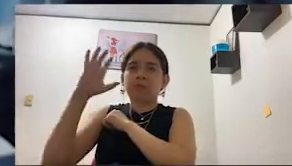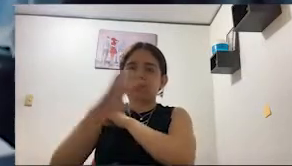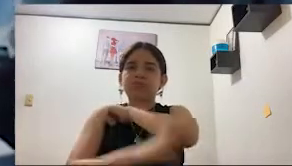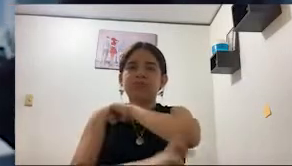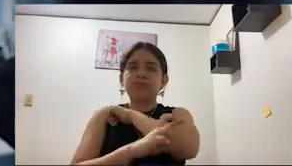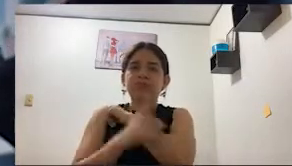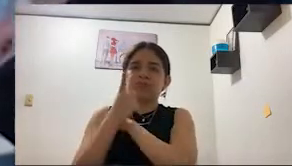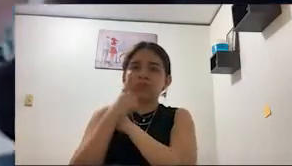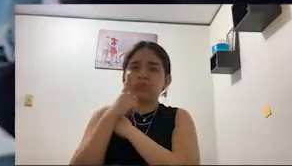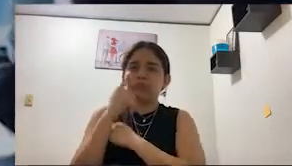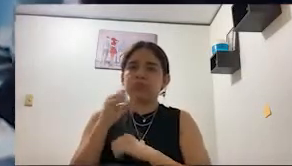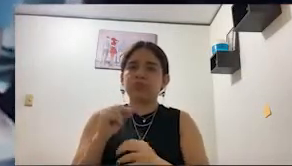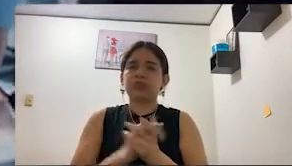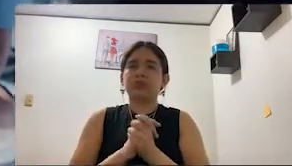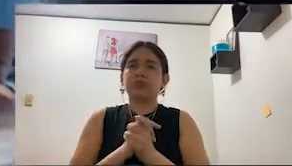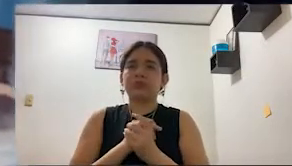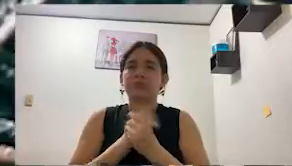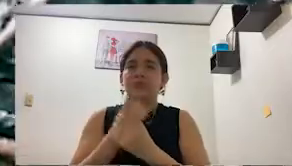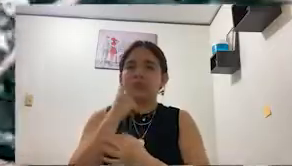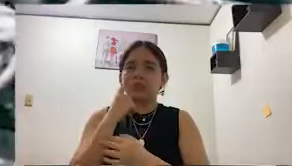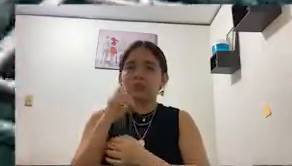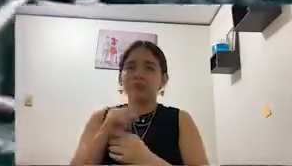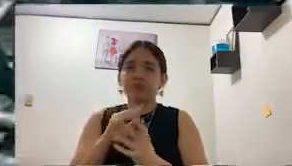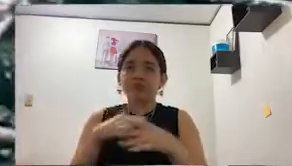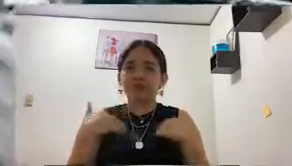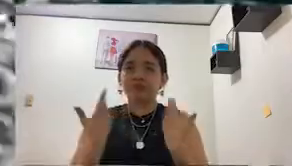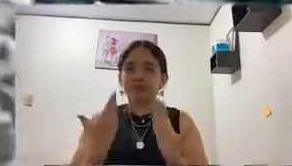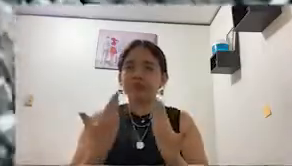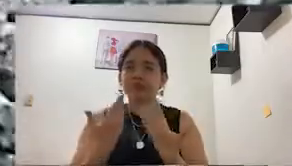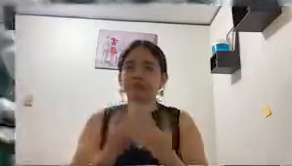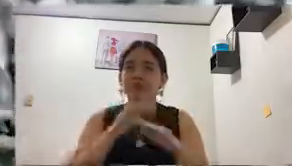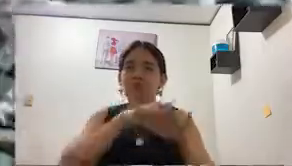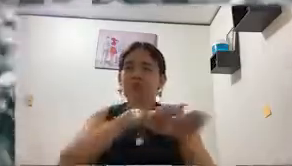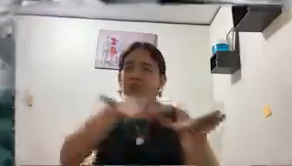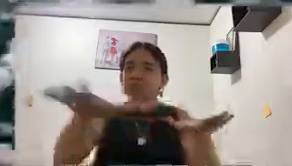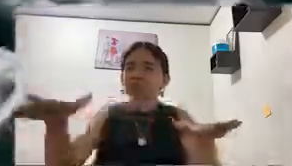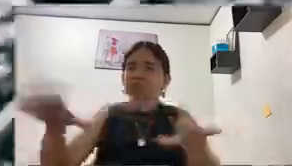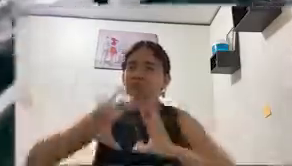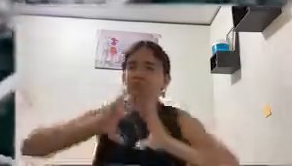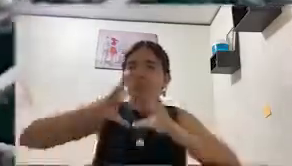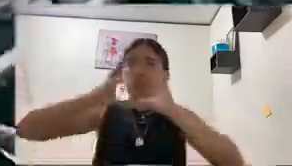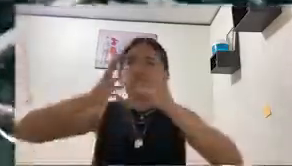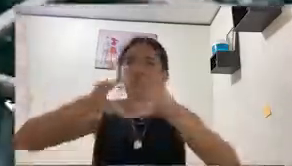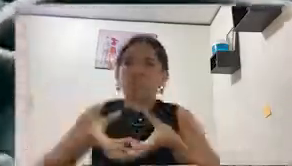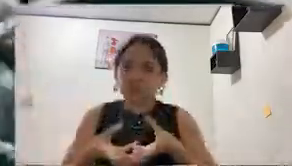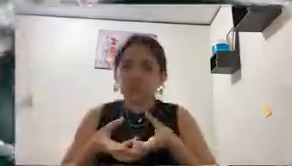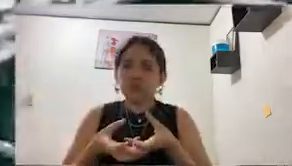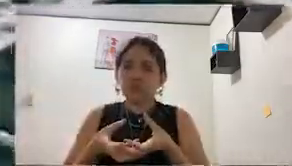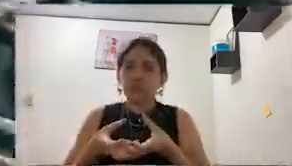researches, such as durability of concrete with polymer-treated mixed recycled aggregates,